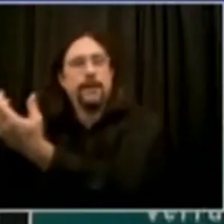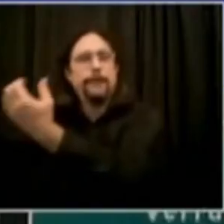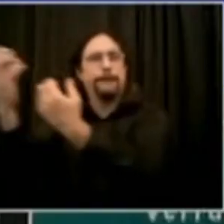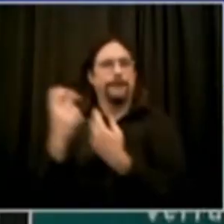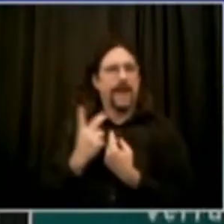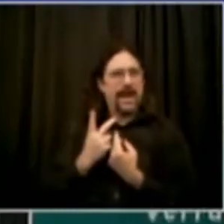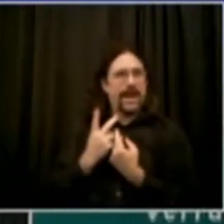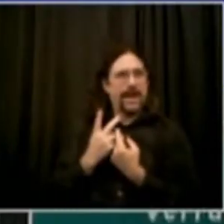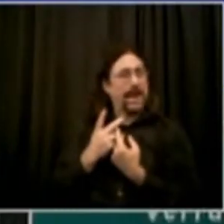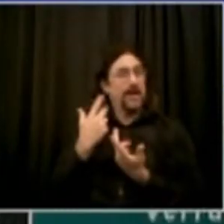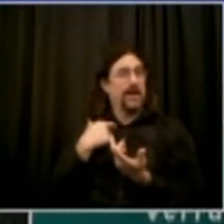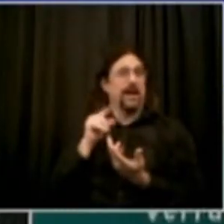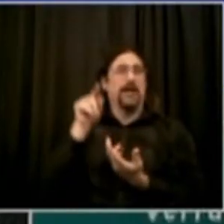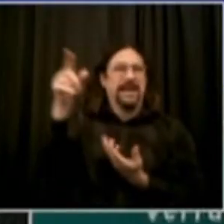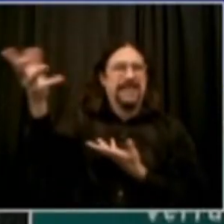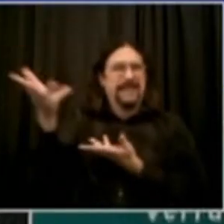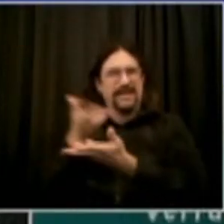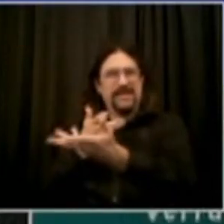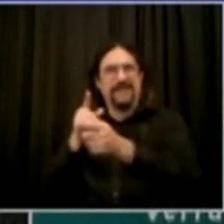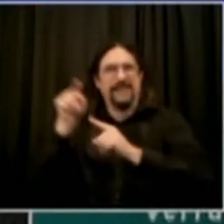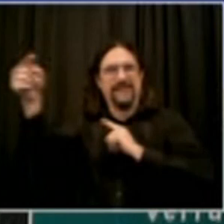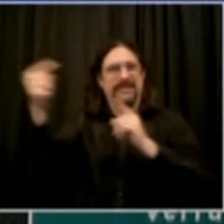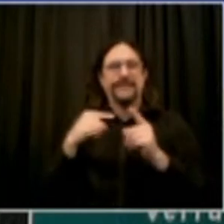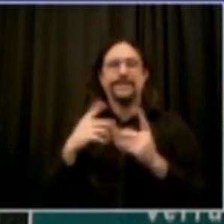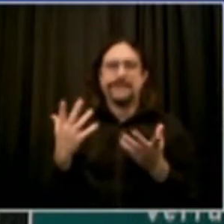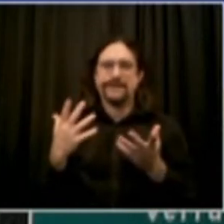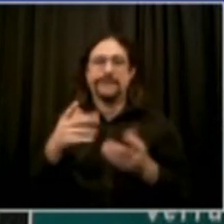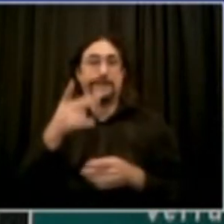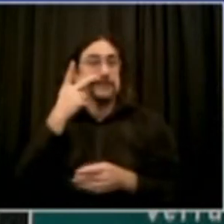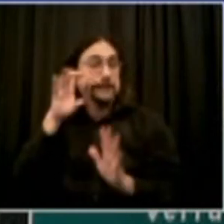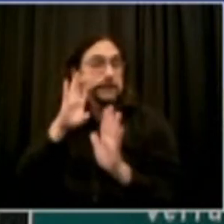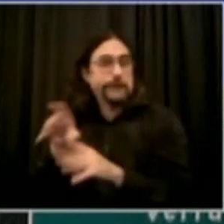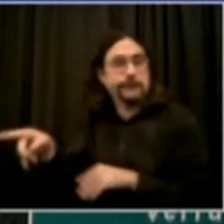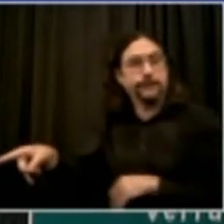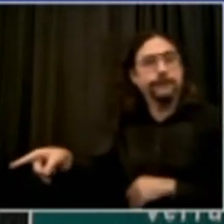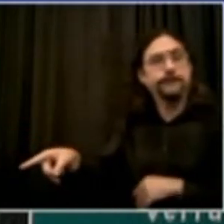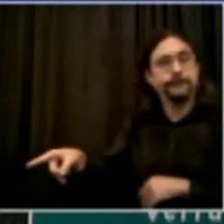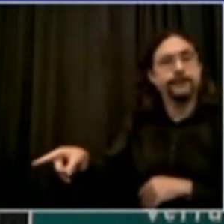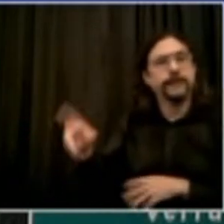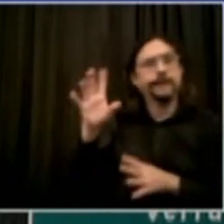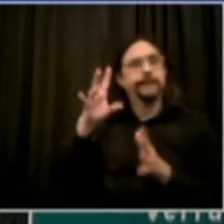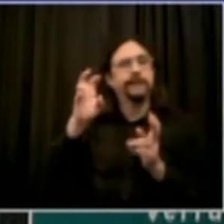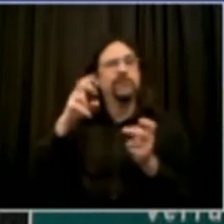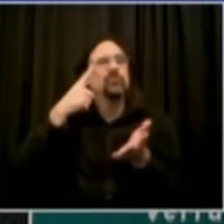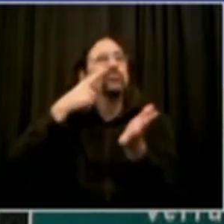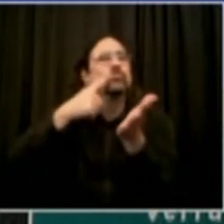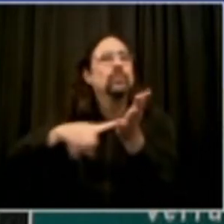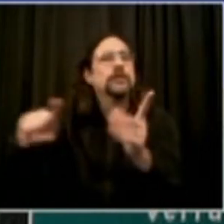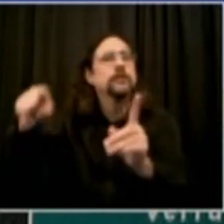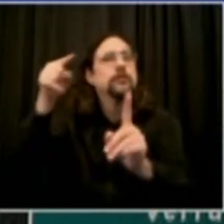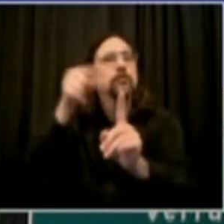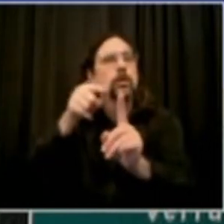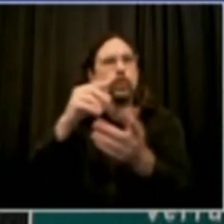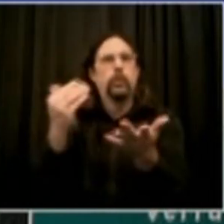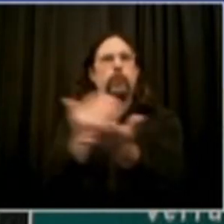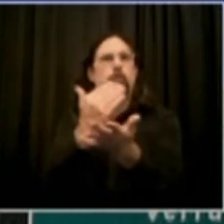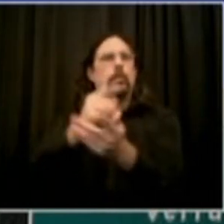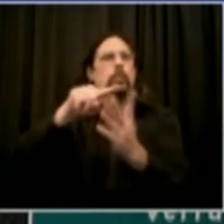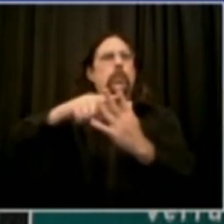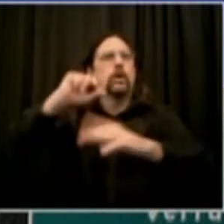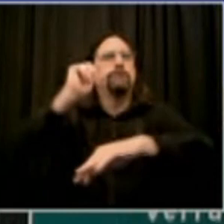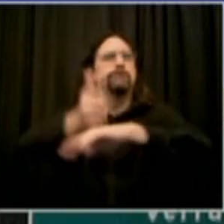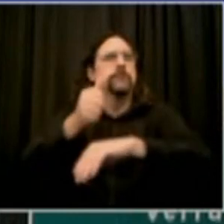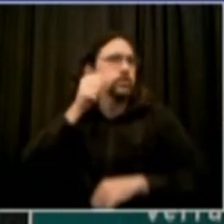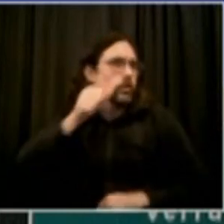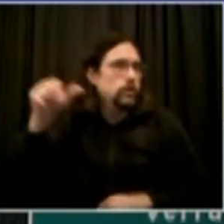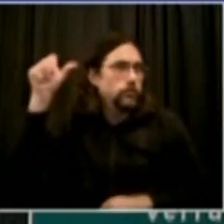checkpoints. We announced them earlier this week, and this is crucial. This is both to help people, give them information, let them know how important it is, if they're